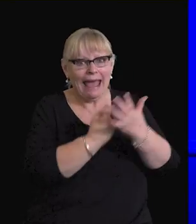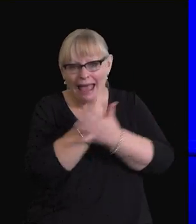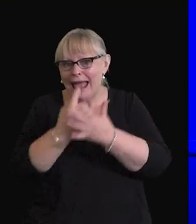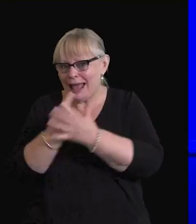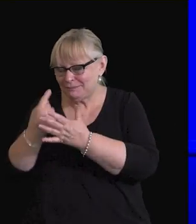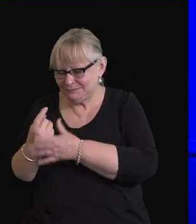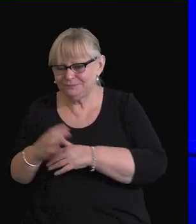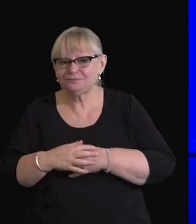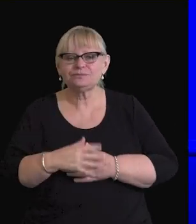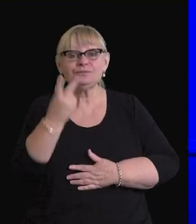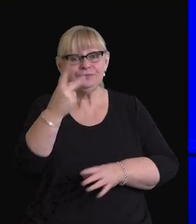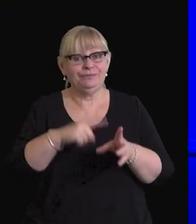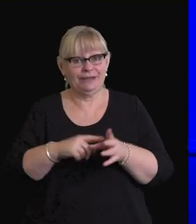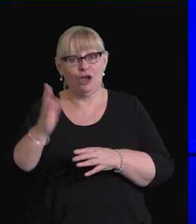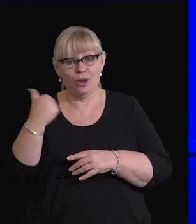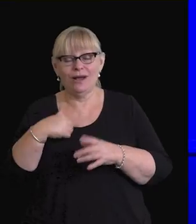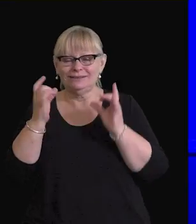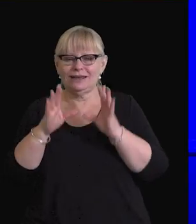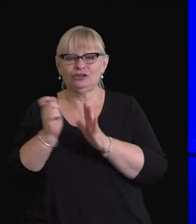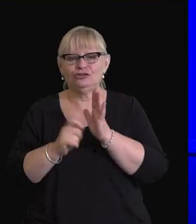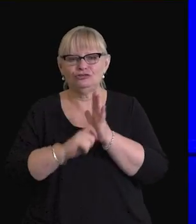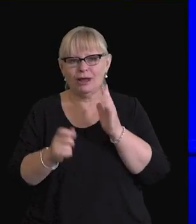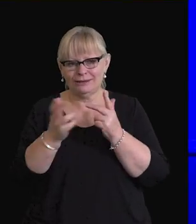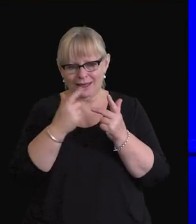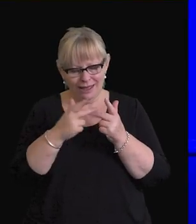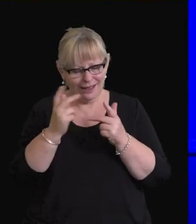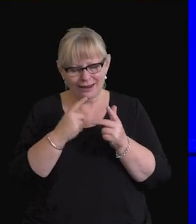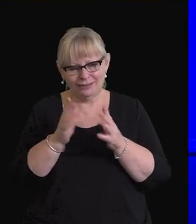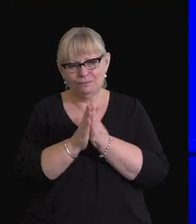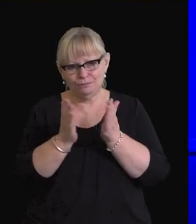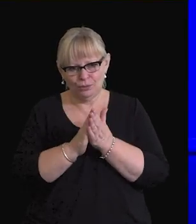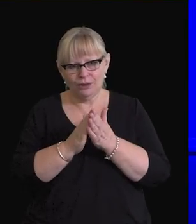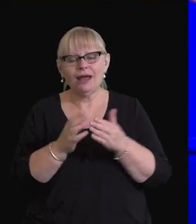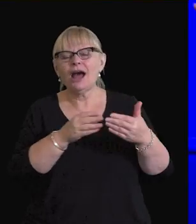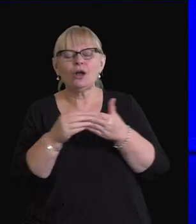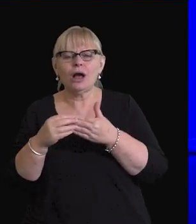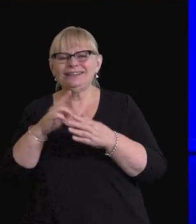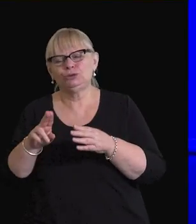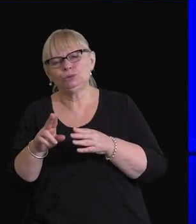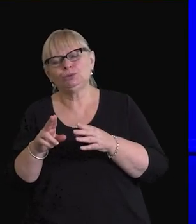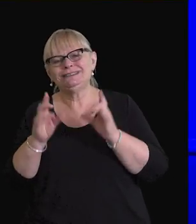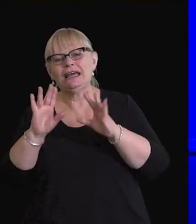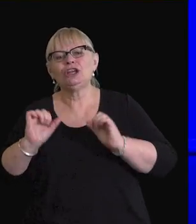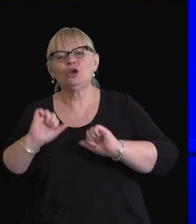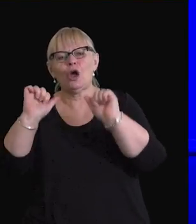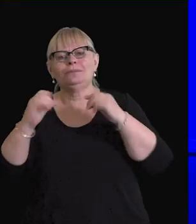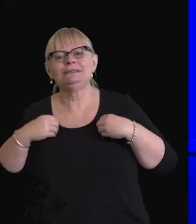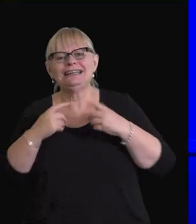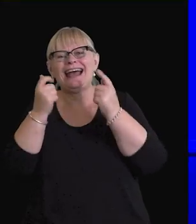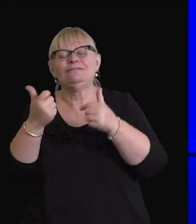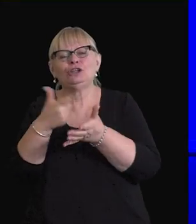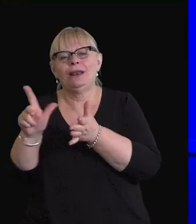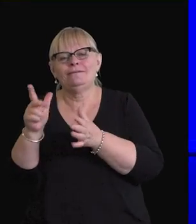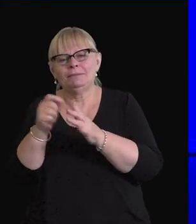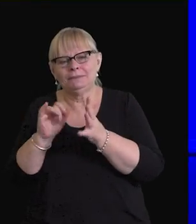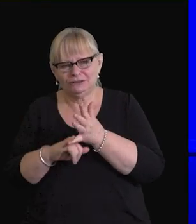Two years ago, I sat down to write another book, this time a guide to leaving a public service and starting your own business. And this time, I